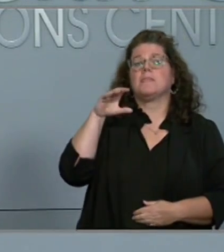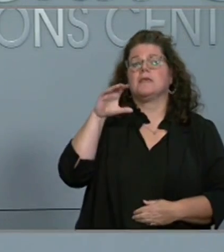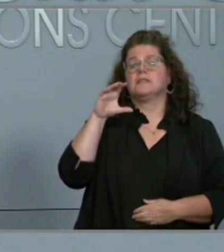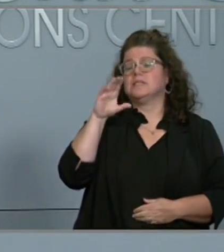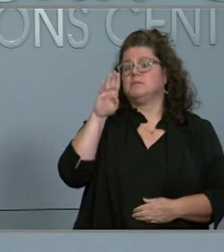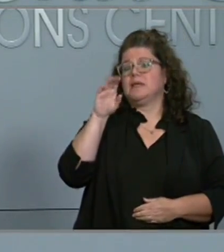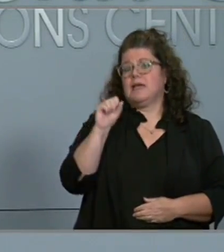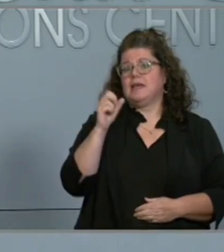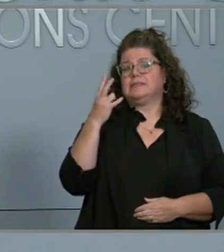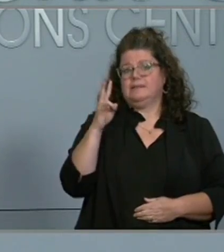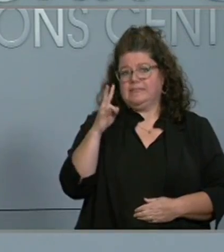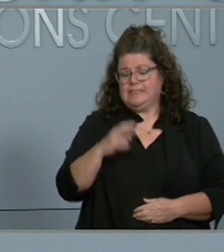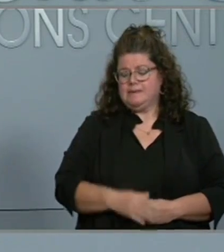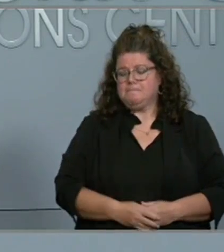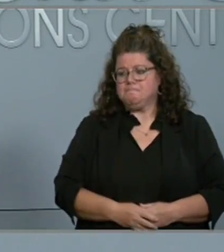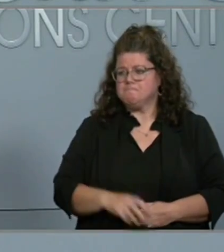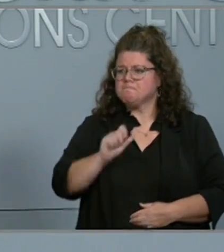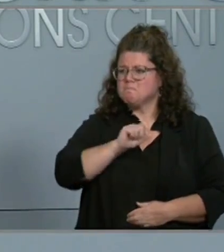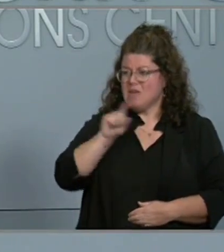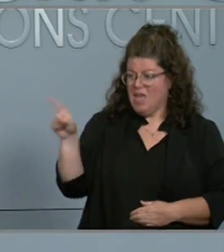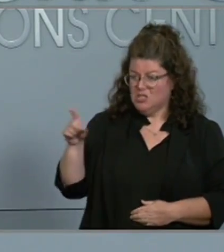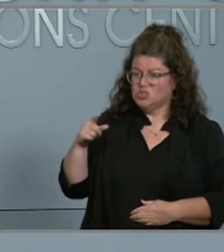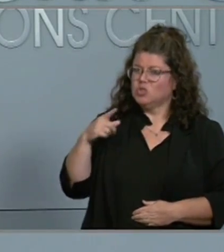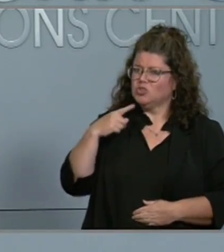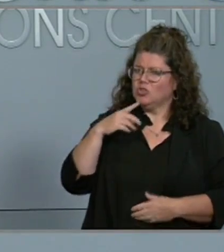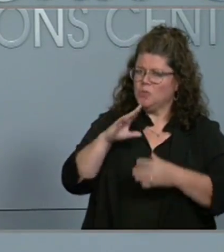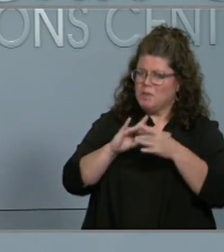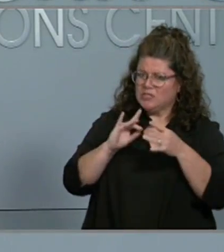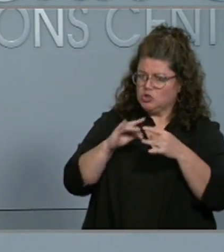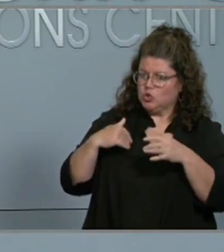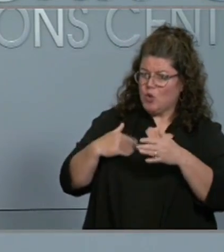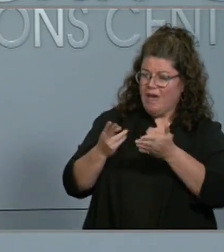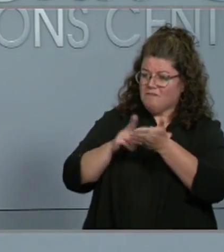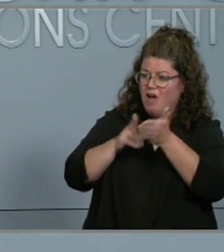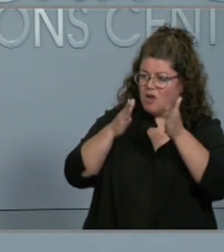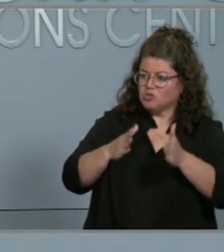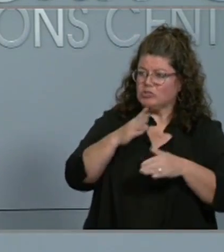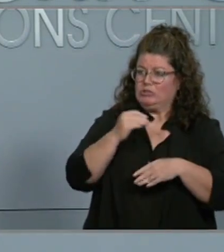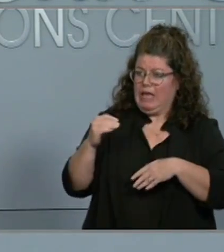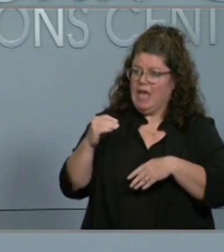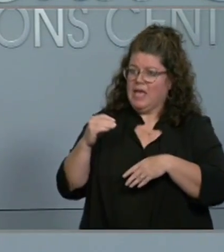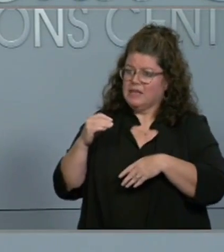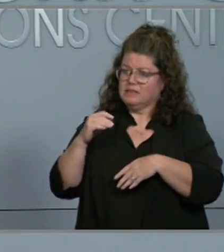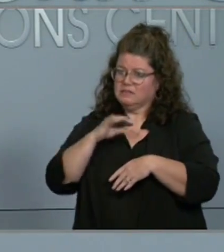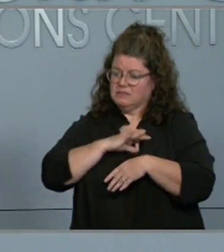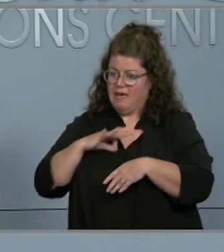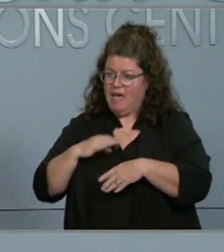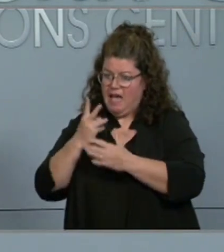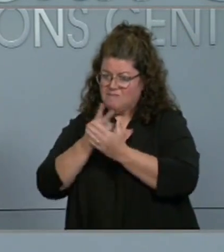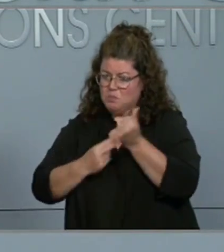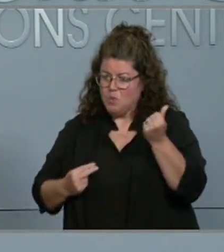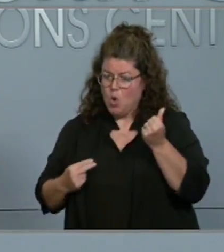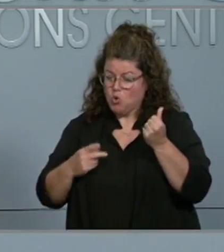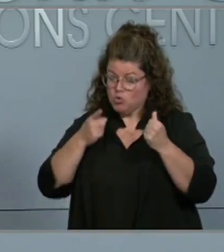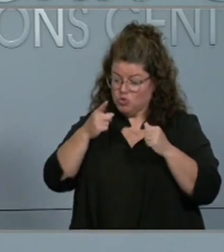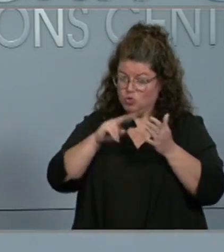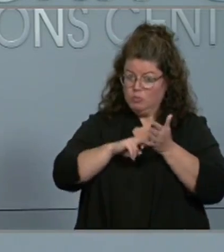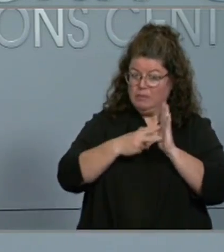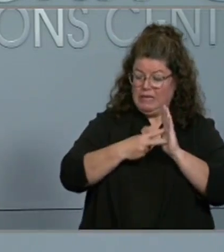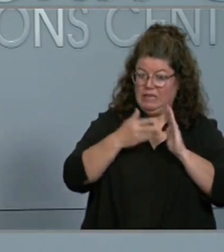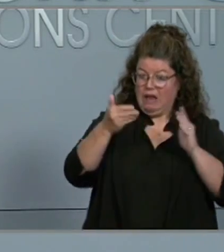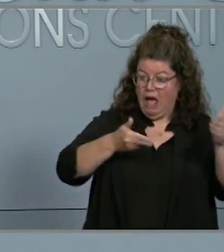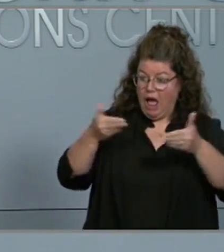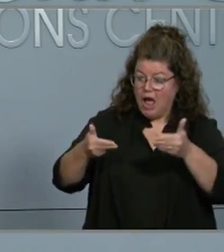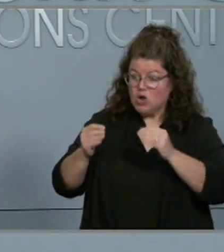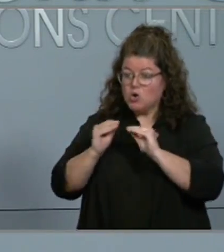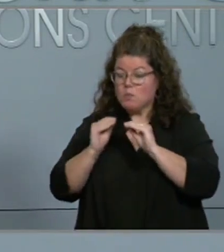the state having to rely on contractors? Is it any more than in years past just with the challenges we've seen in hiring people these days, and have those contractors been able